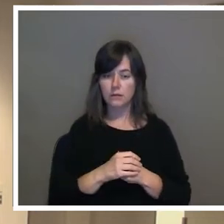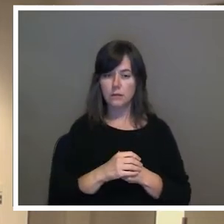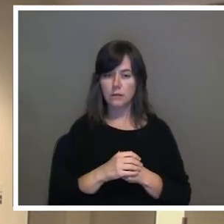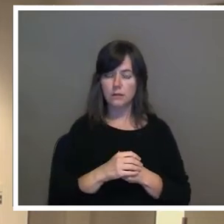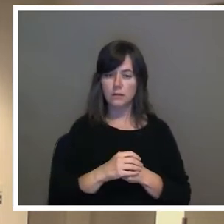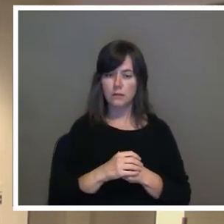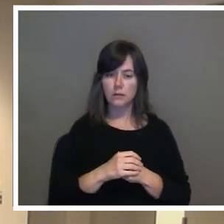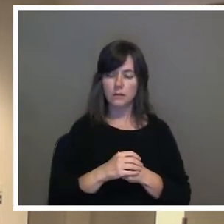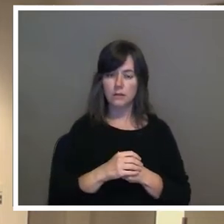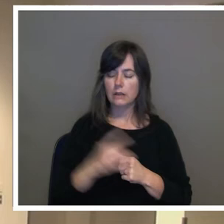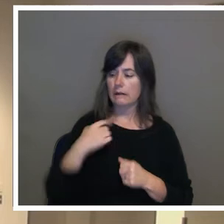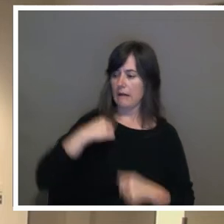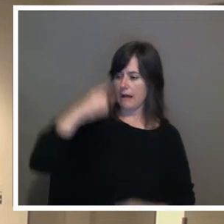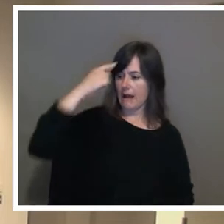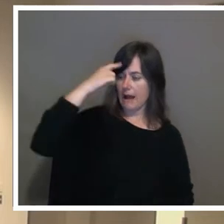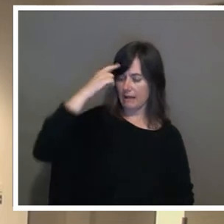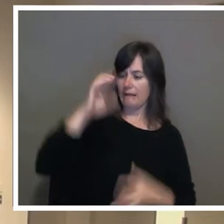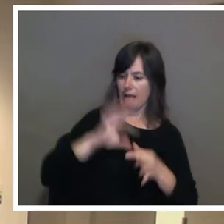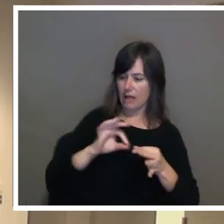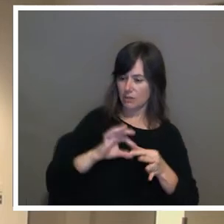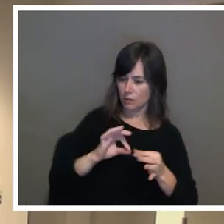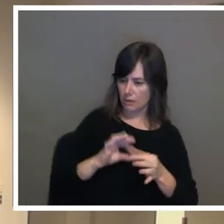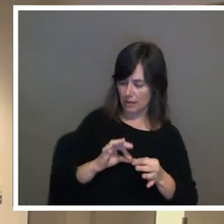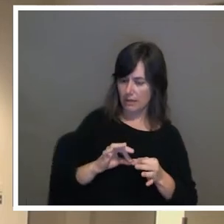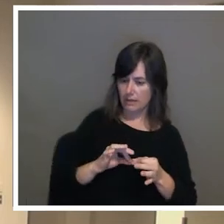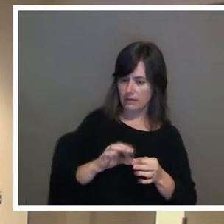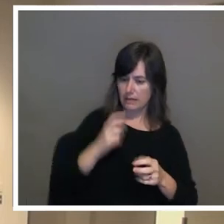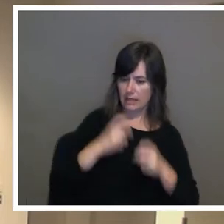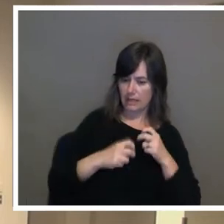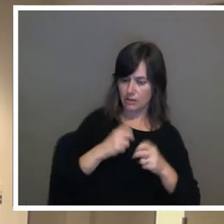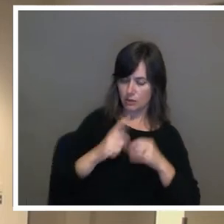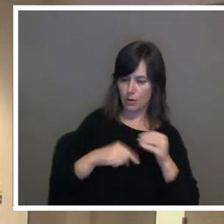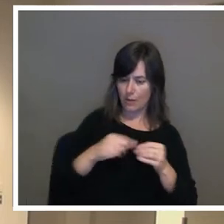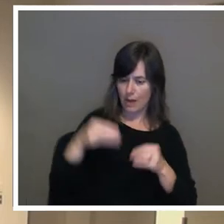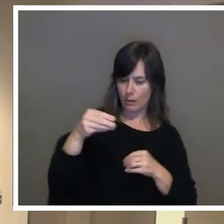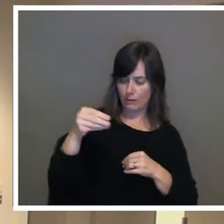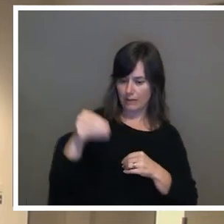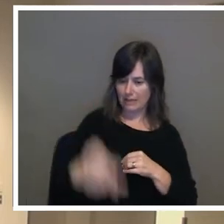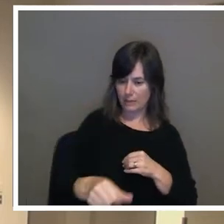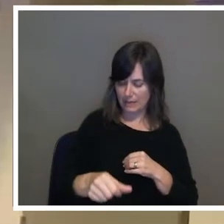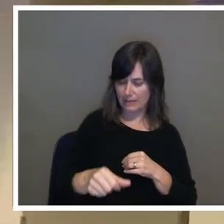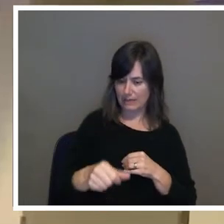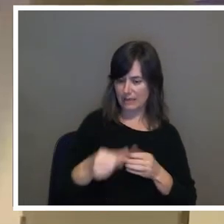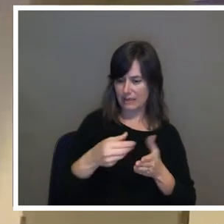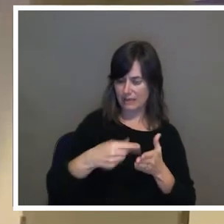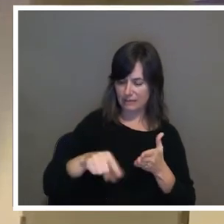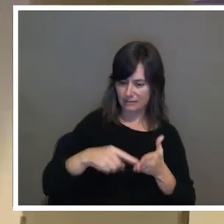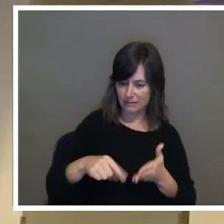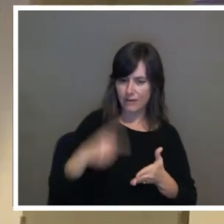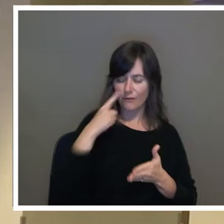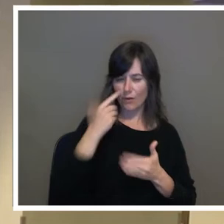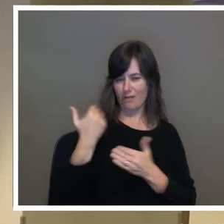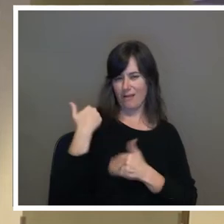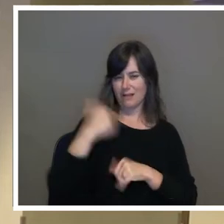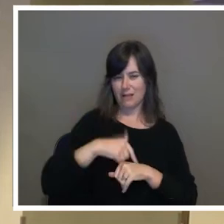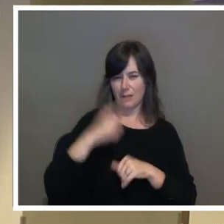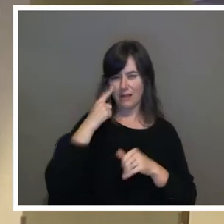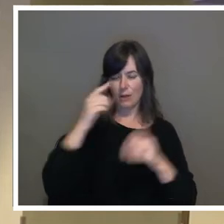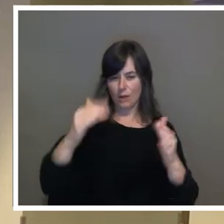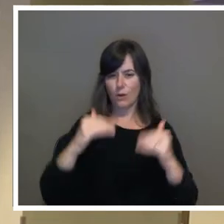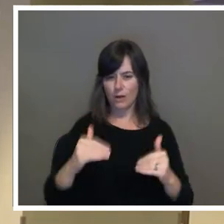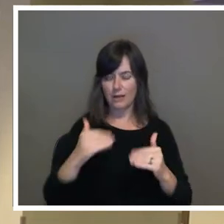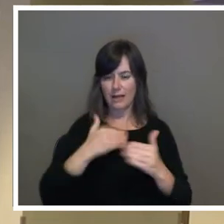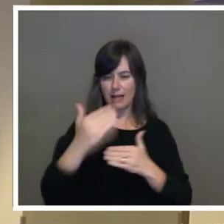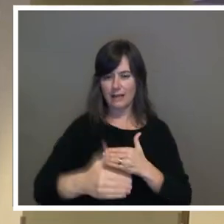I think I addressed the, you know, the issue regarding expenses on the last go round. So I think we can go on to the next speaker. I would just